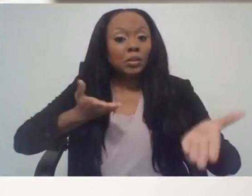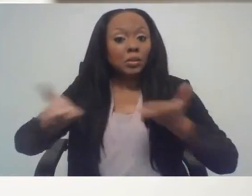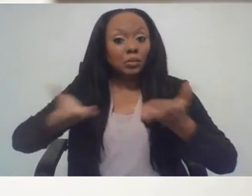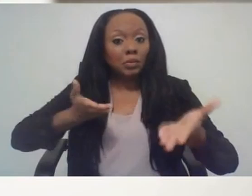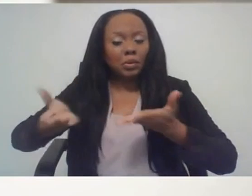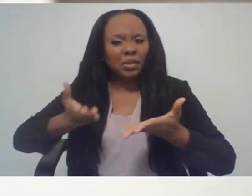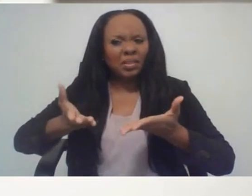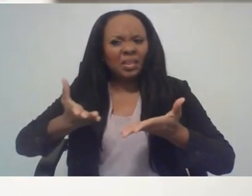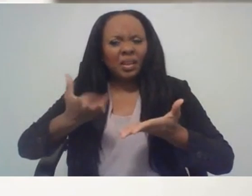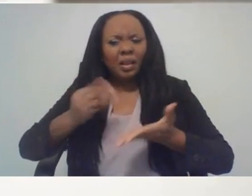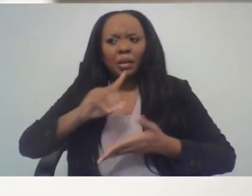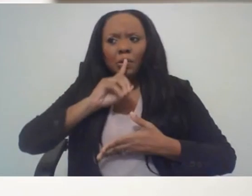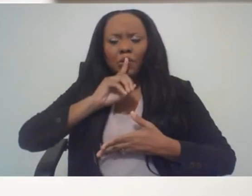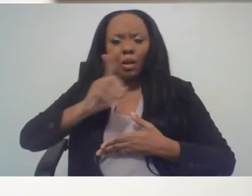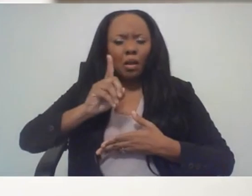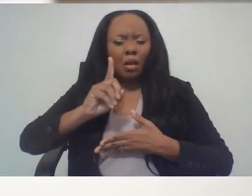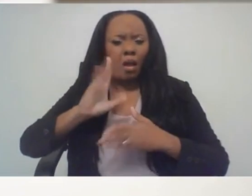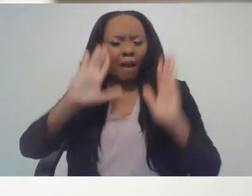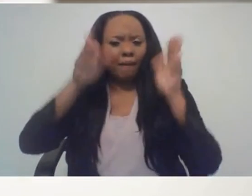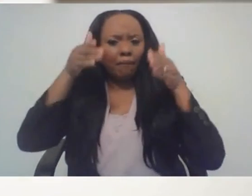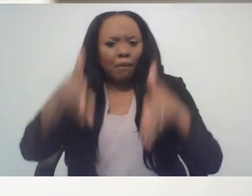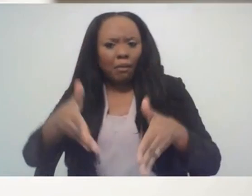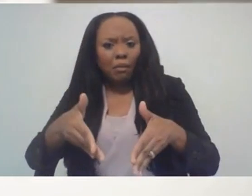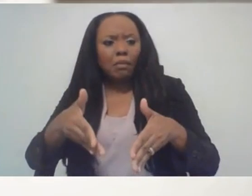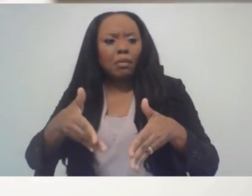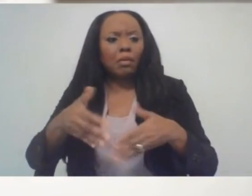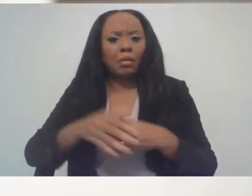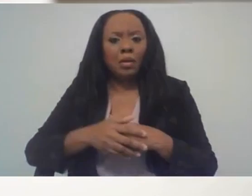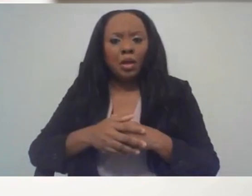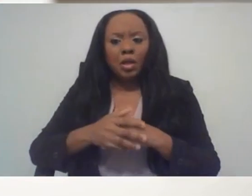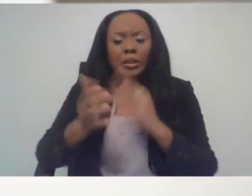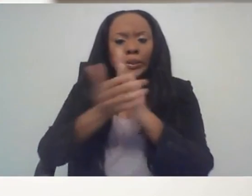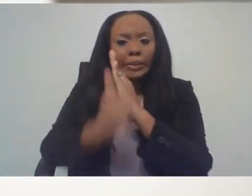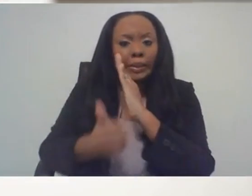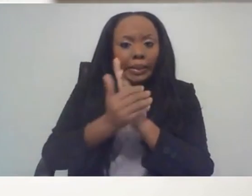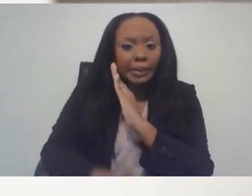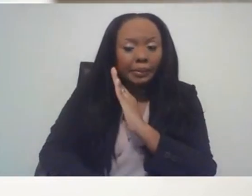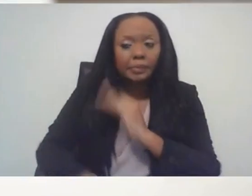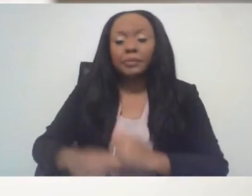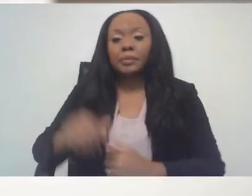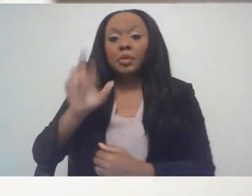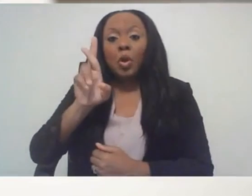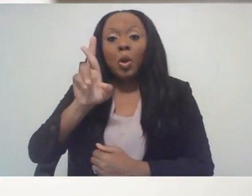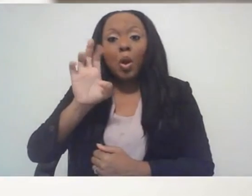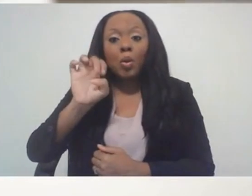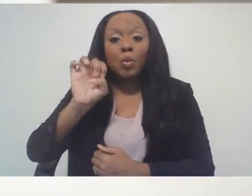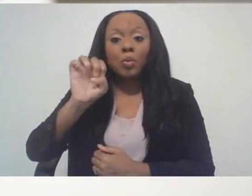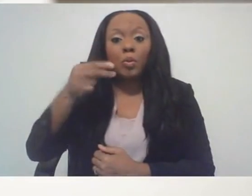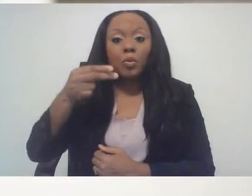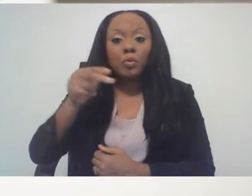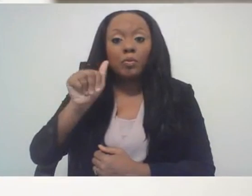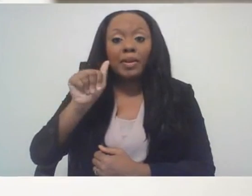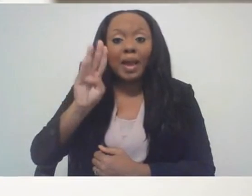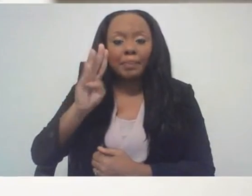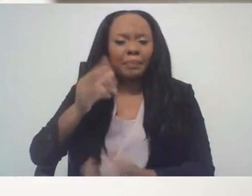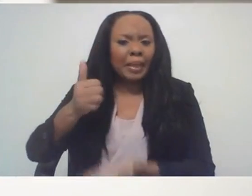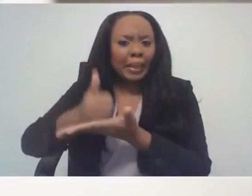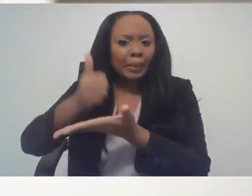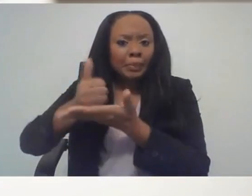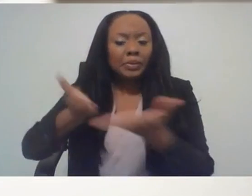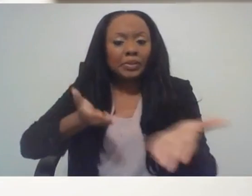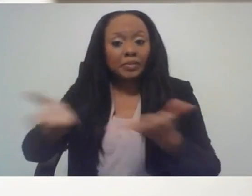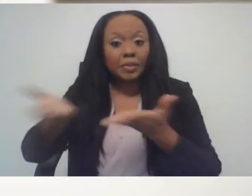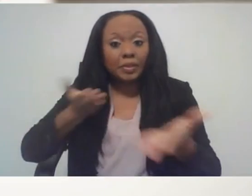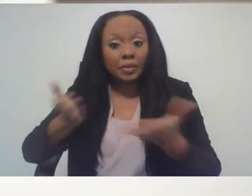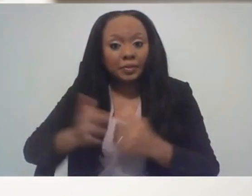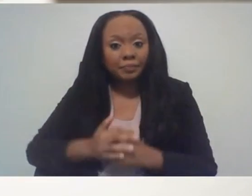to focusing on vocational and rehabilitation services, with the intent to ensure